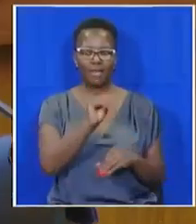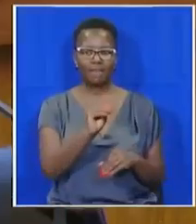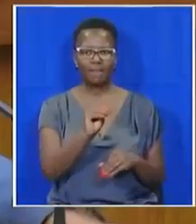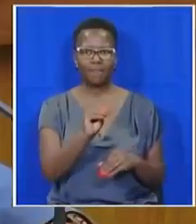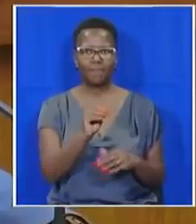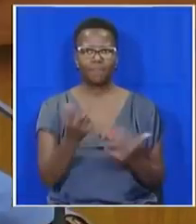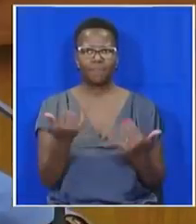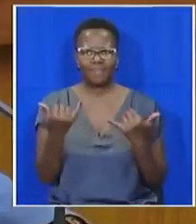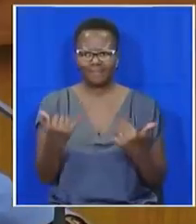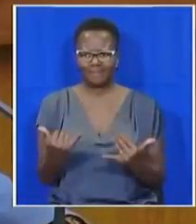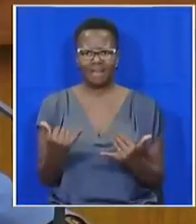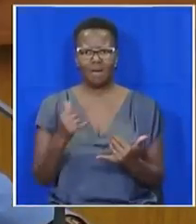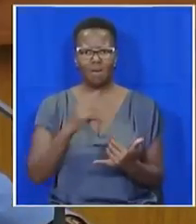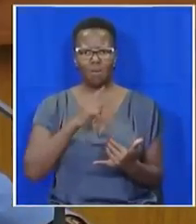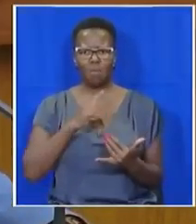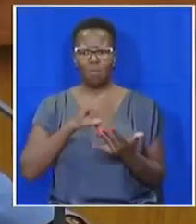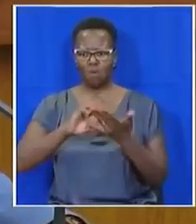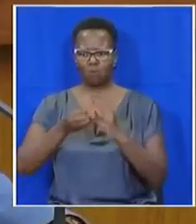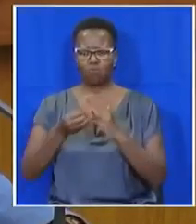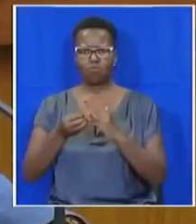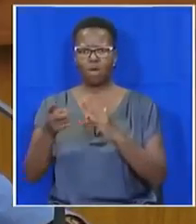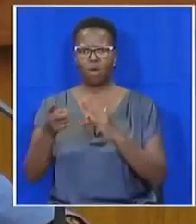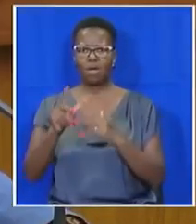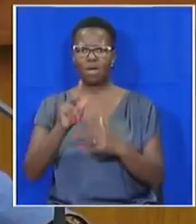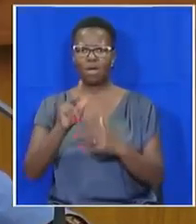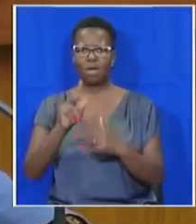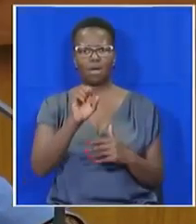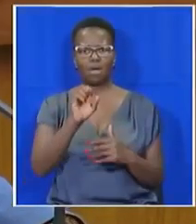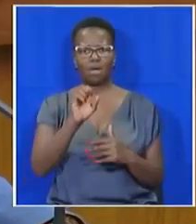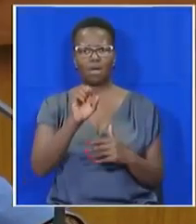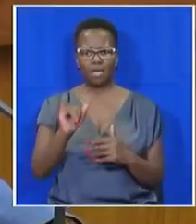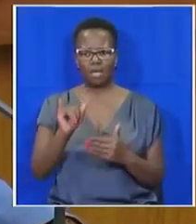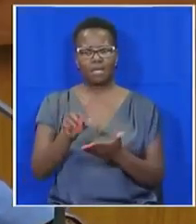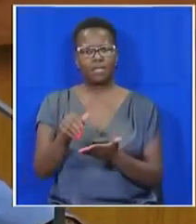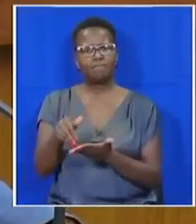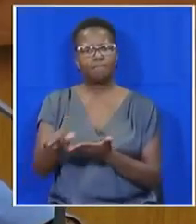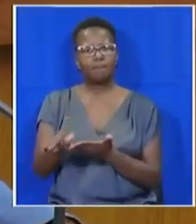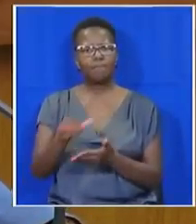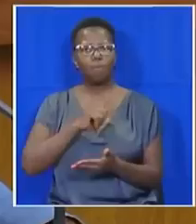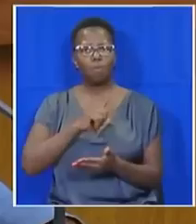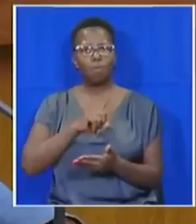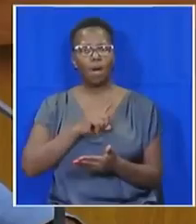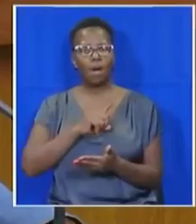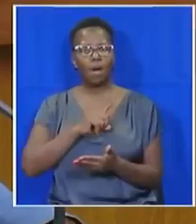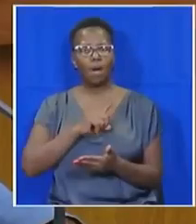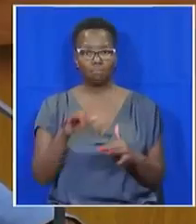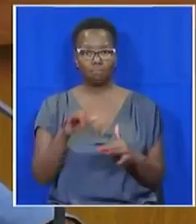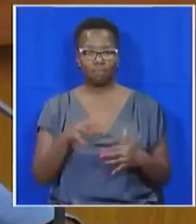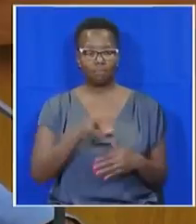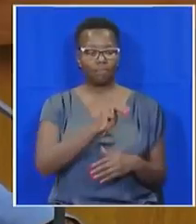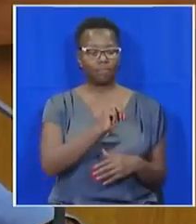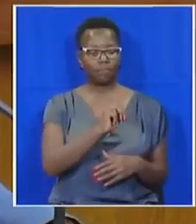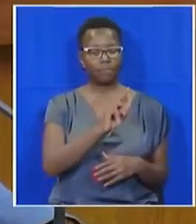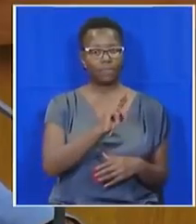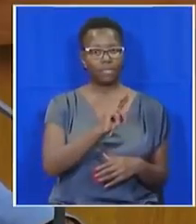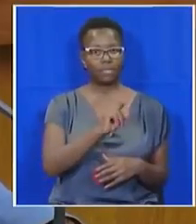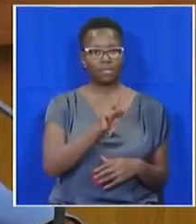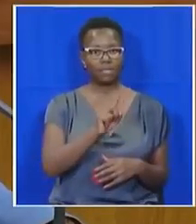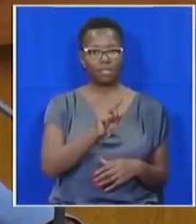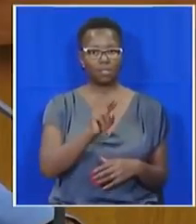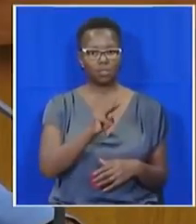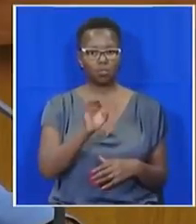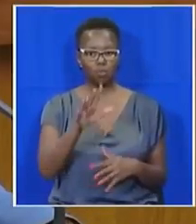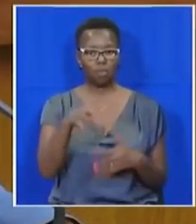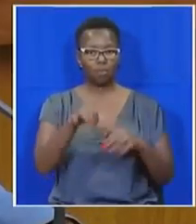why would they be so desperate to exclude poor old Kenny? They were afraid that Mr. Zuma would appoint Kenny as the board's chair